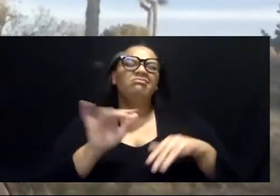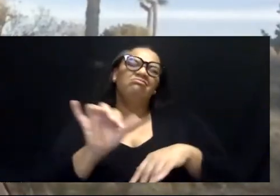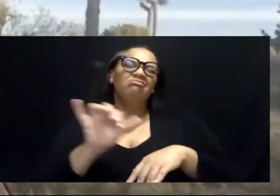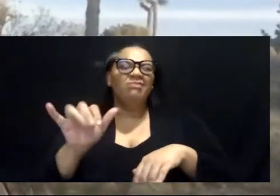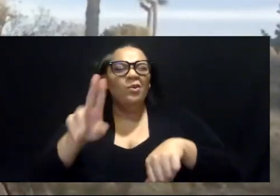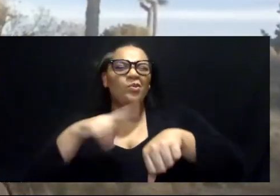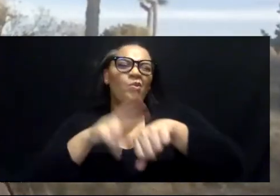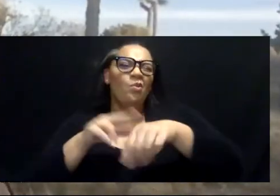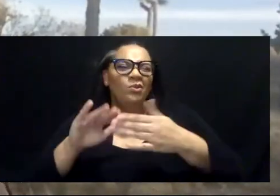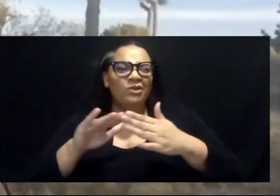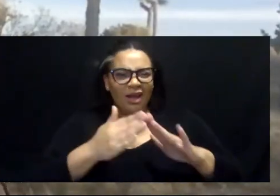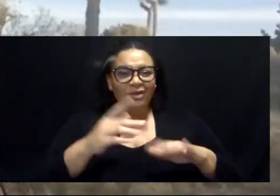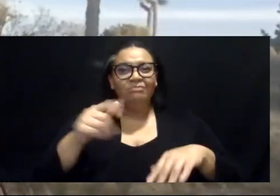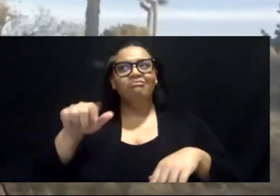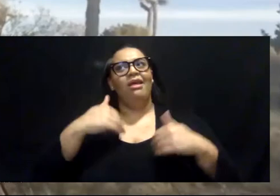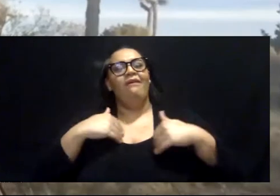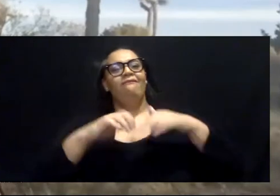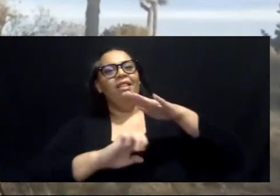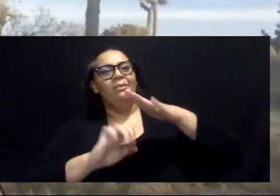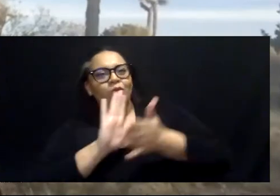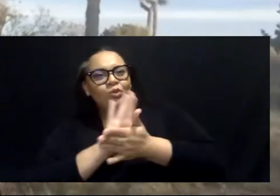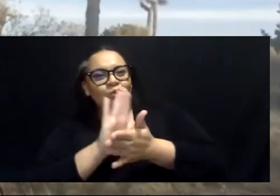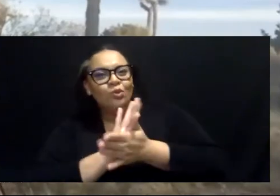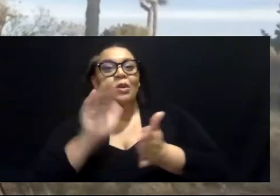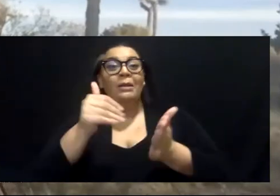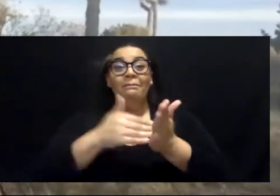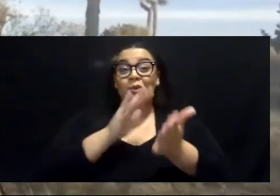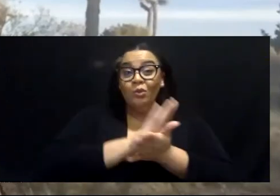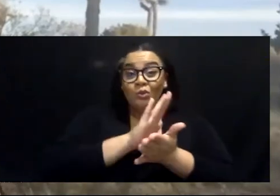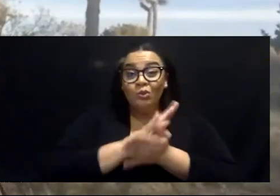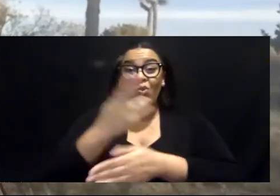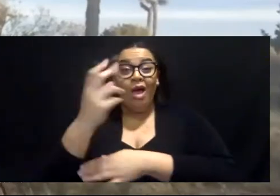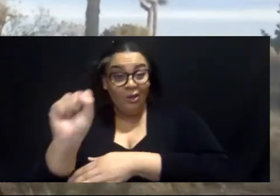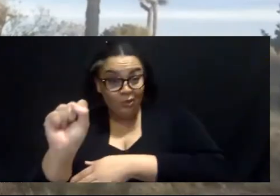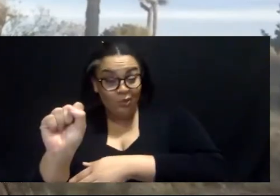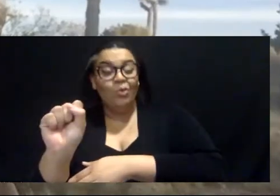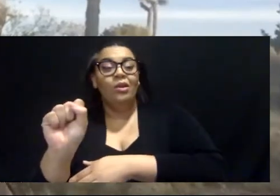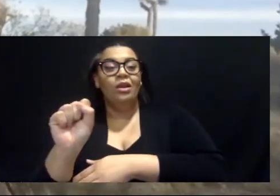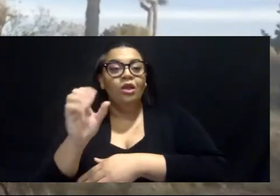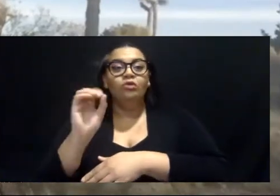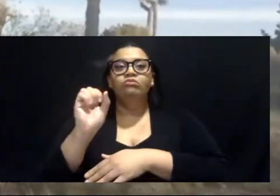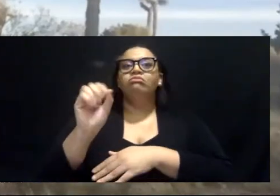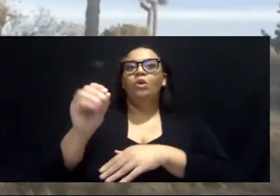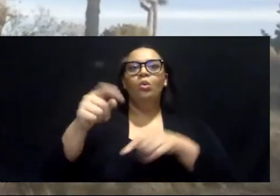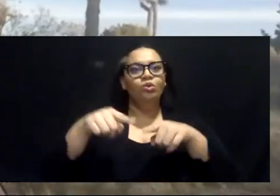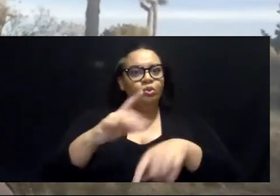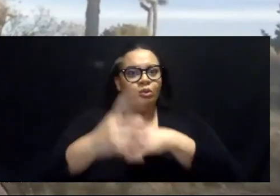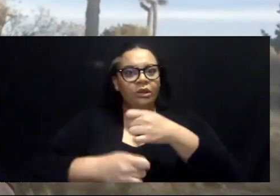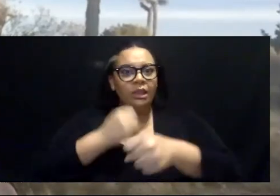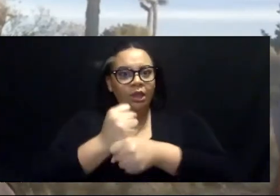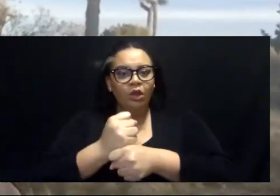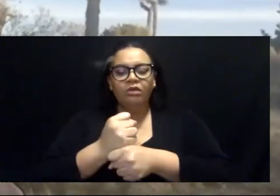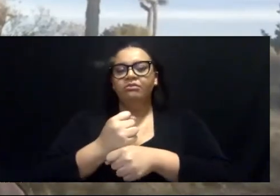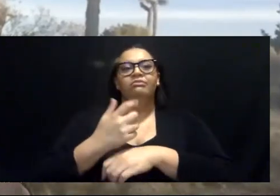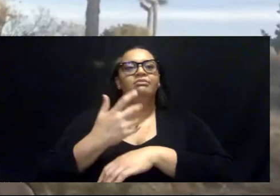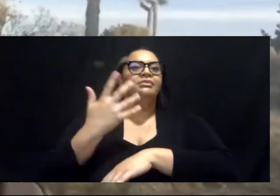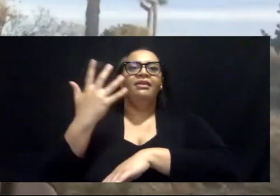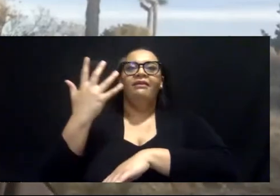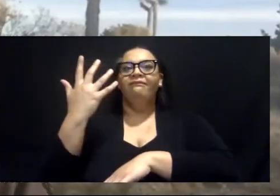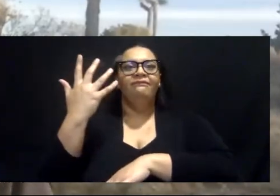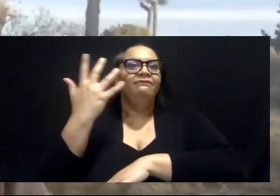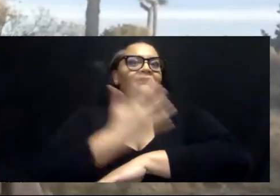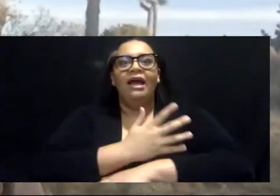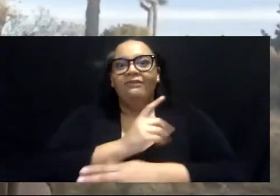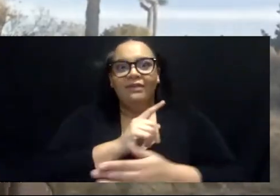And then they have elementary schools and middle schools and high schools. And so in a usual year, you know, five days a week, I am meeting a big yellow school